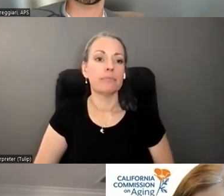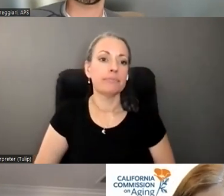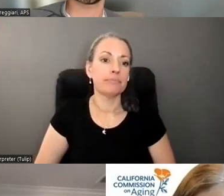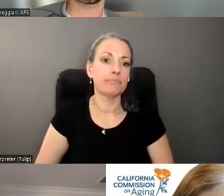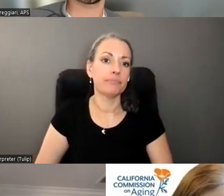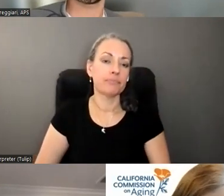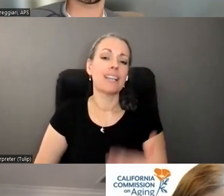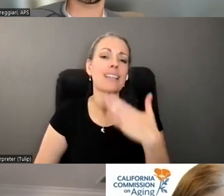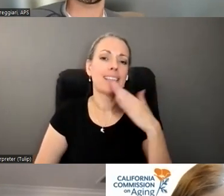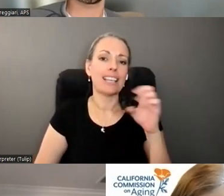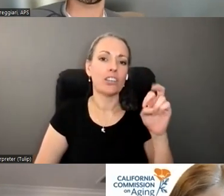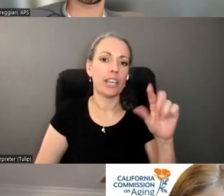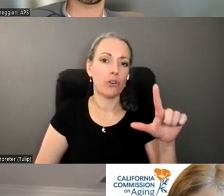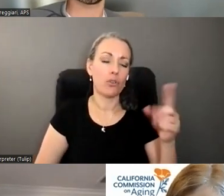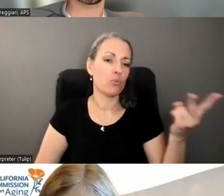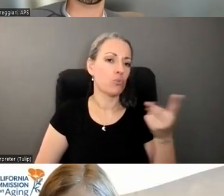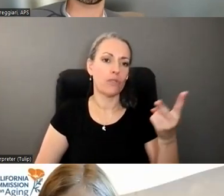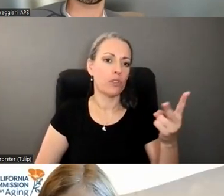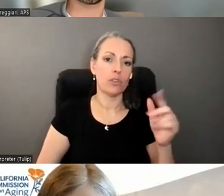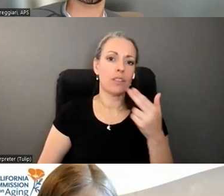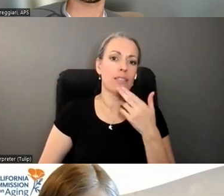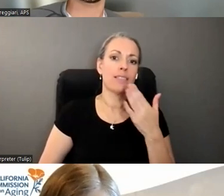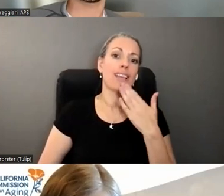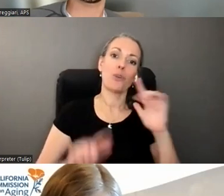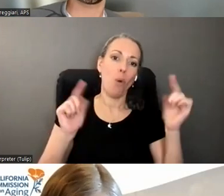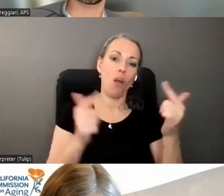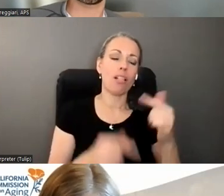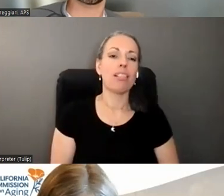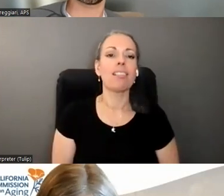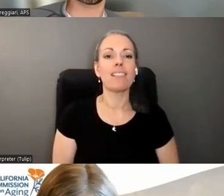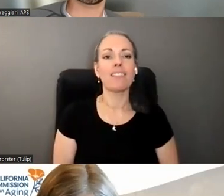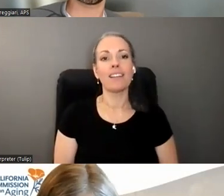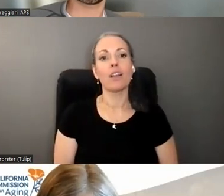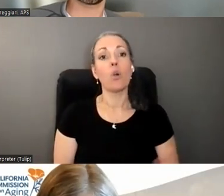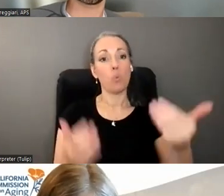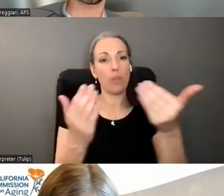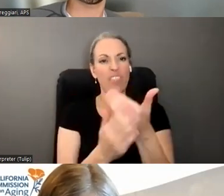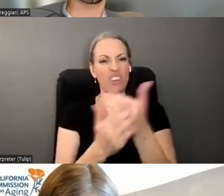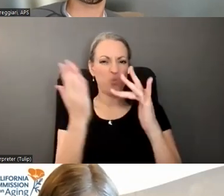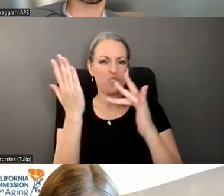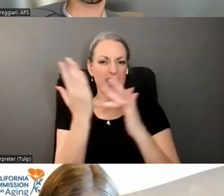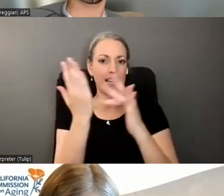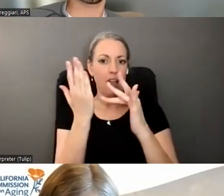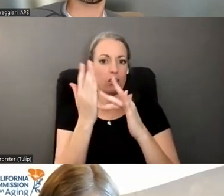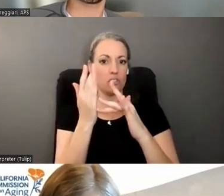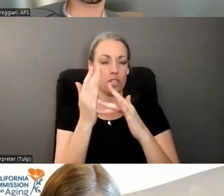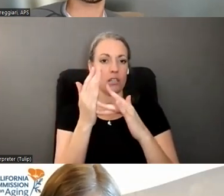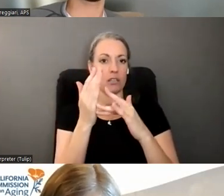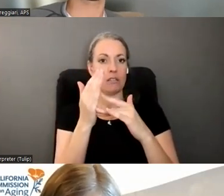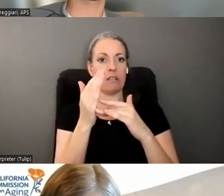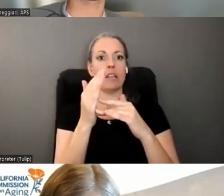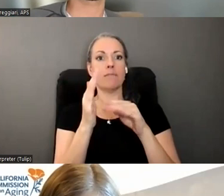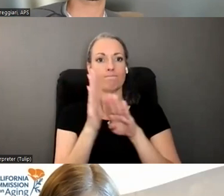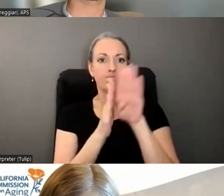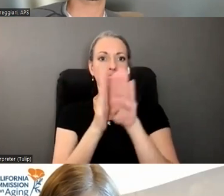thank you Carol thank you Vivian thank you Scott and I just want to echo that with the new technology that keeps coming and advancing